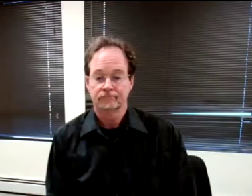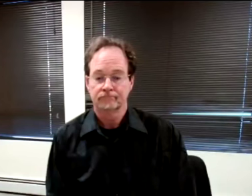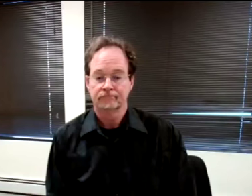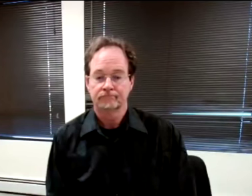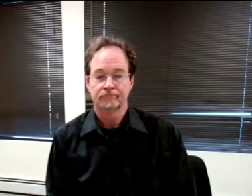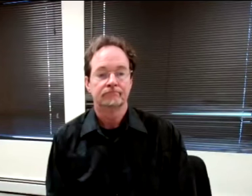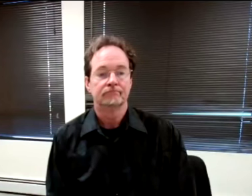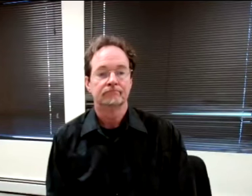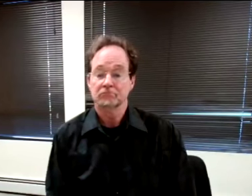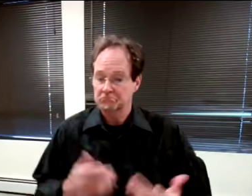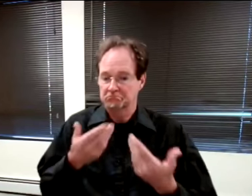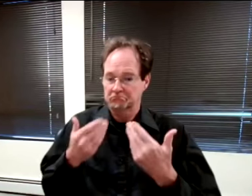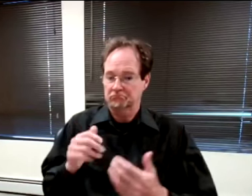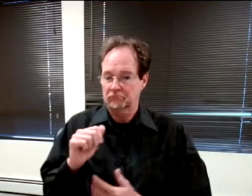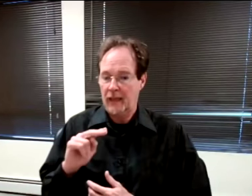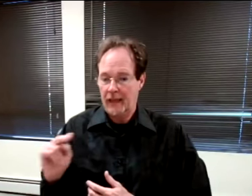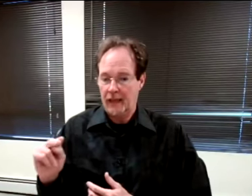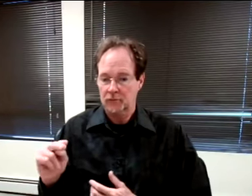Sure. Anne, please go ahead.